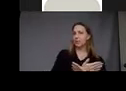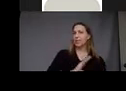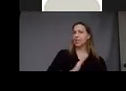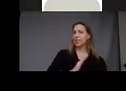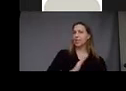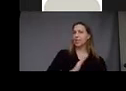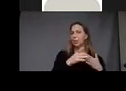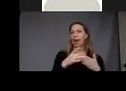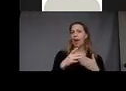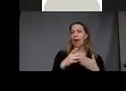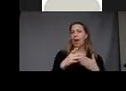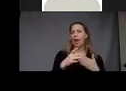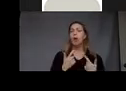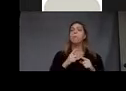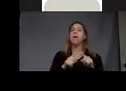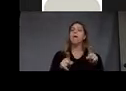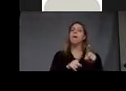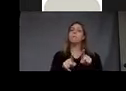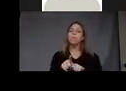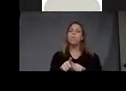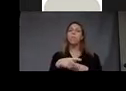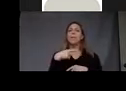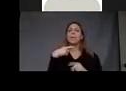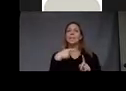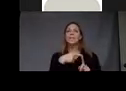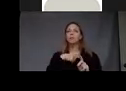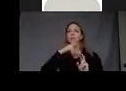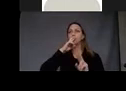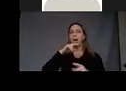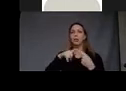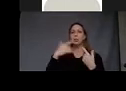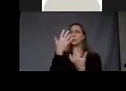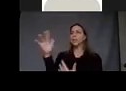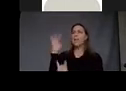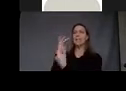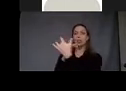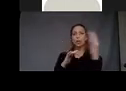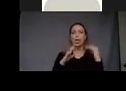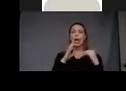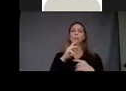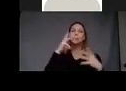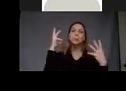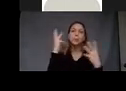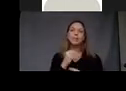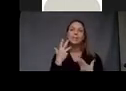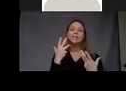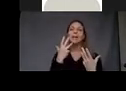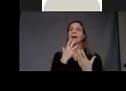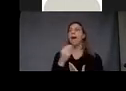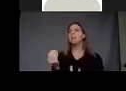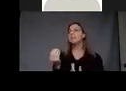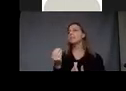But he's also responsive to the nature to the beauty of nature and so